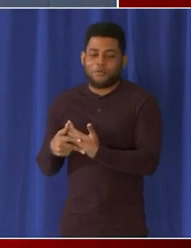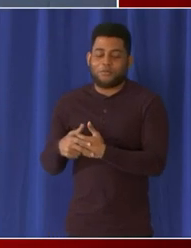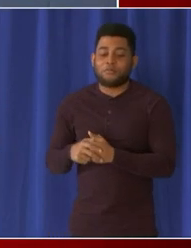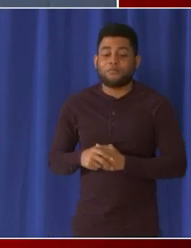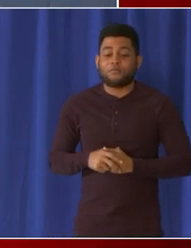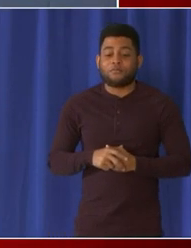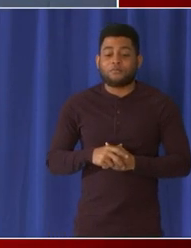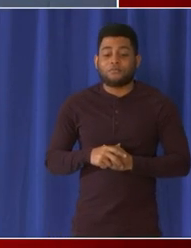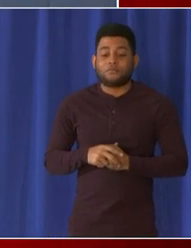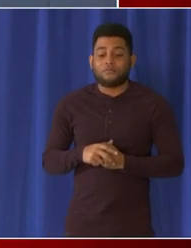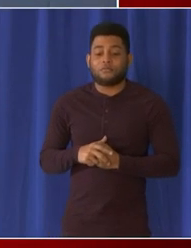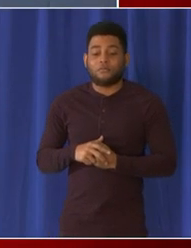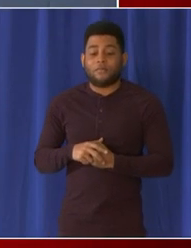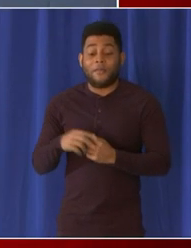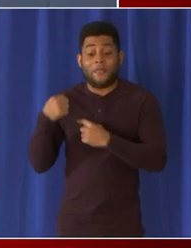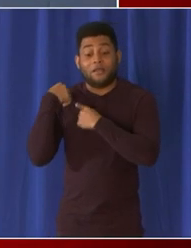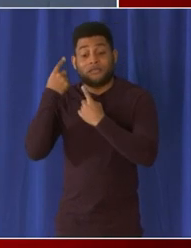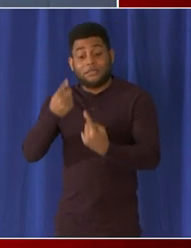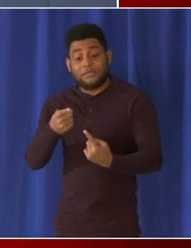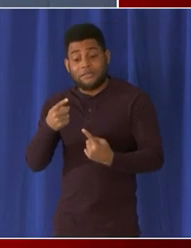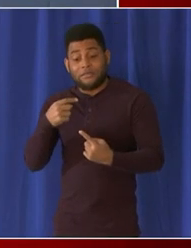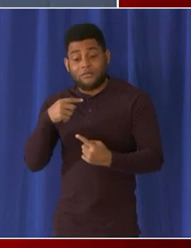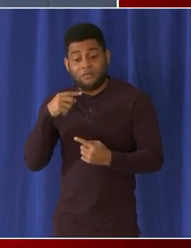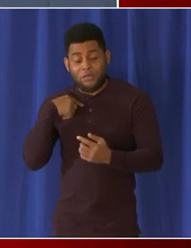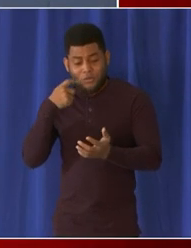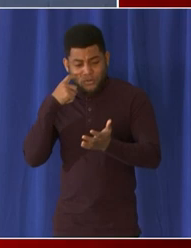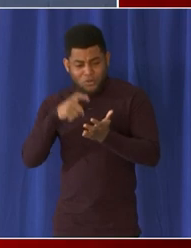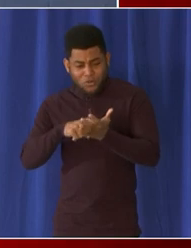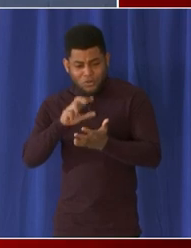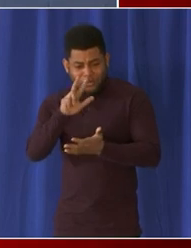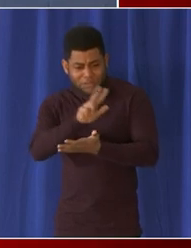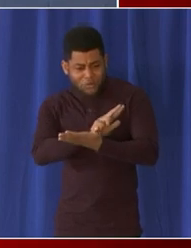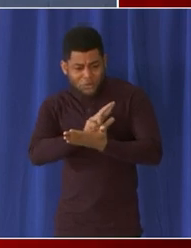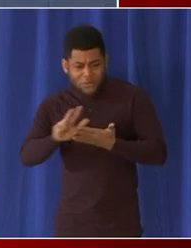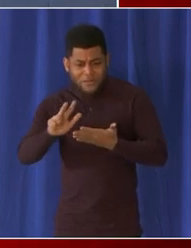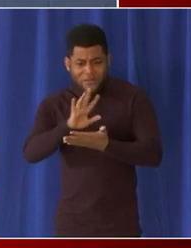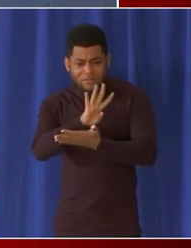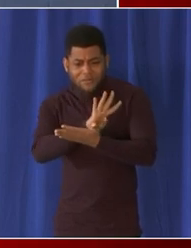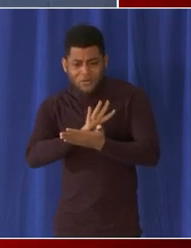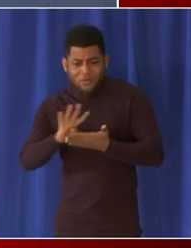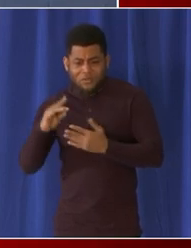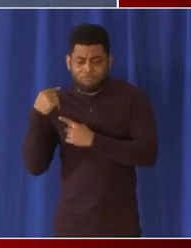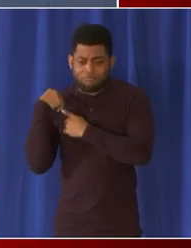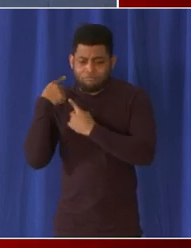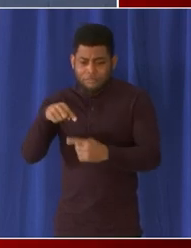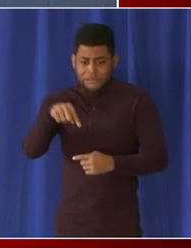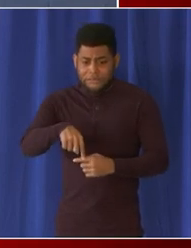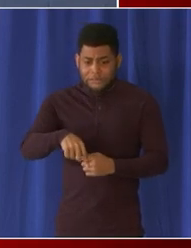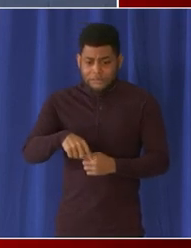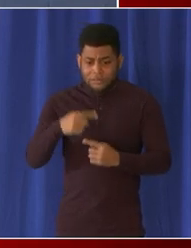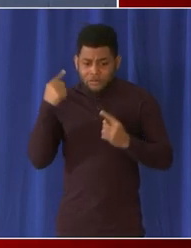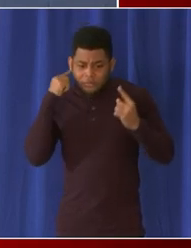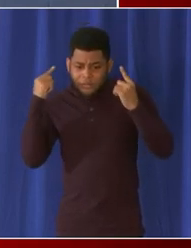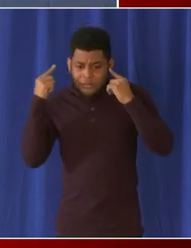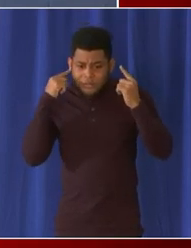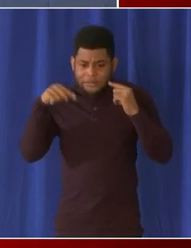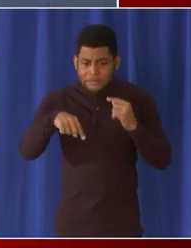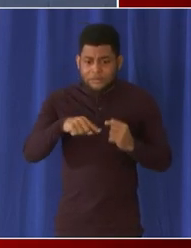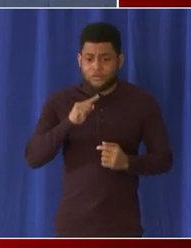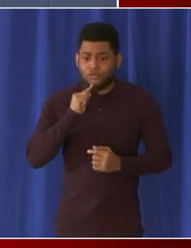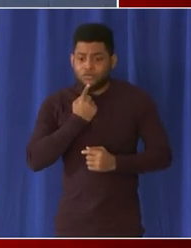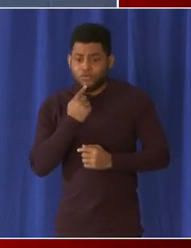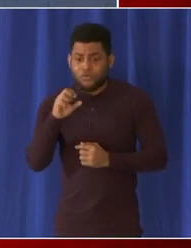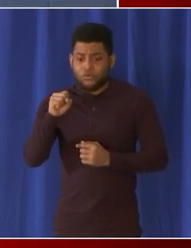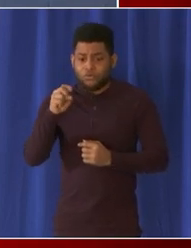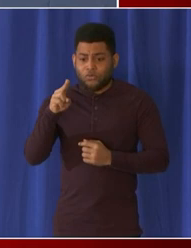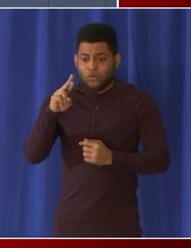least the third week that we have not seen her in the midst of this surge that has been described as you know the biggest surge that the hospitals have seen since